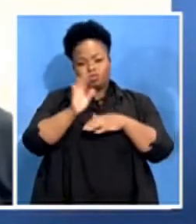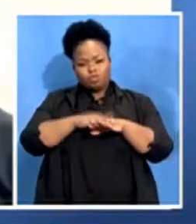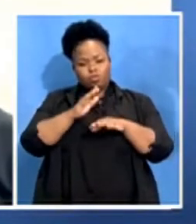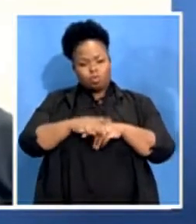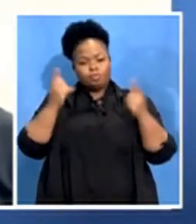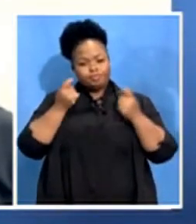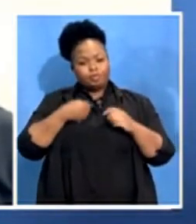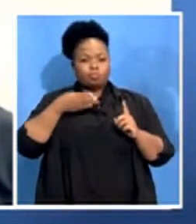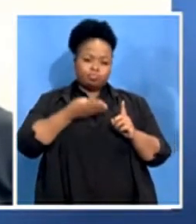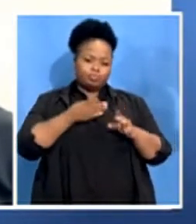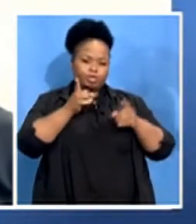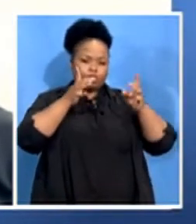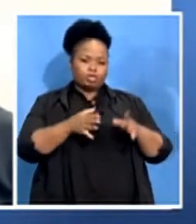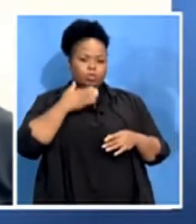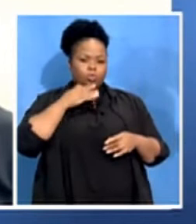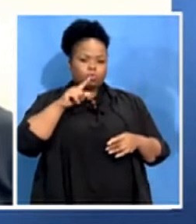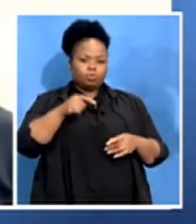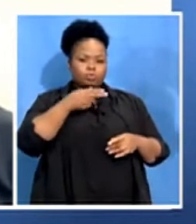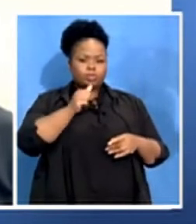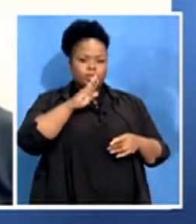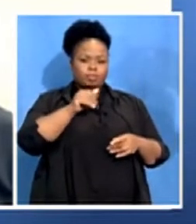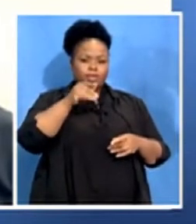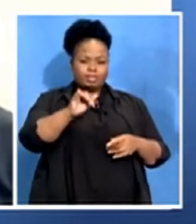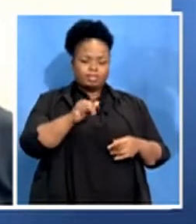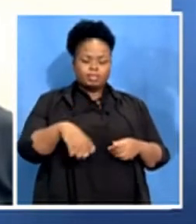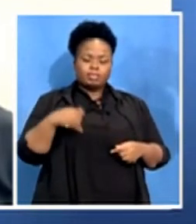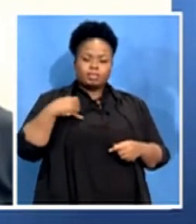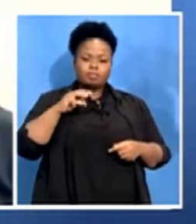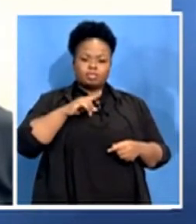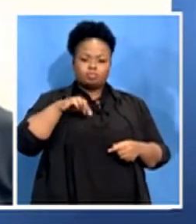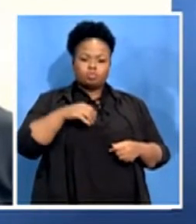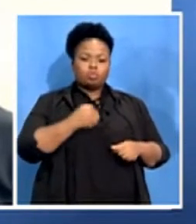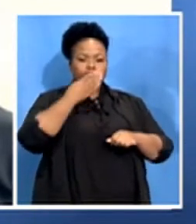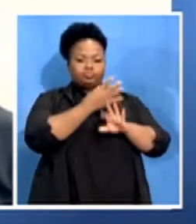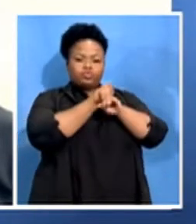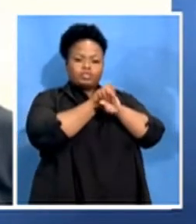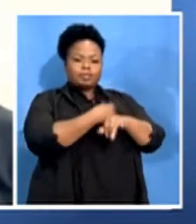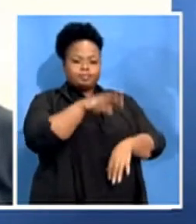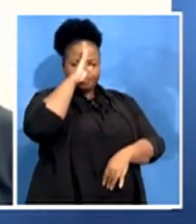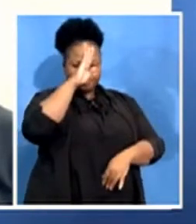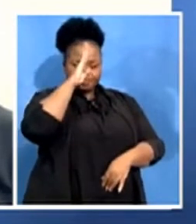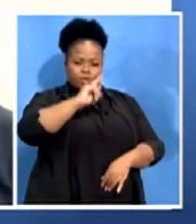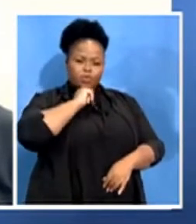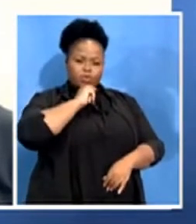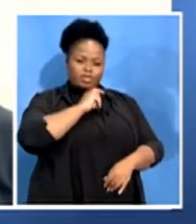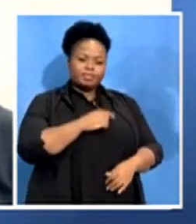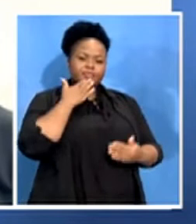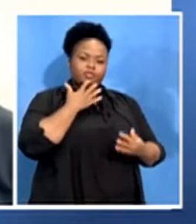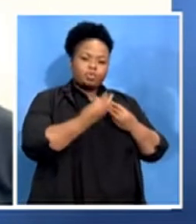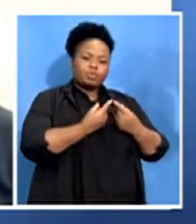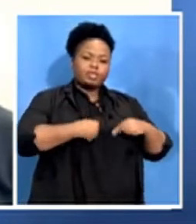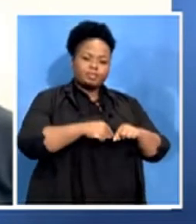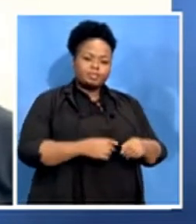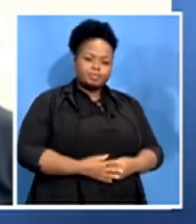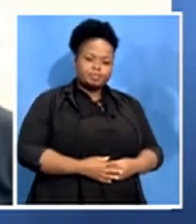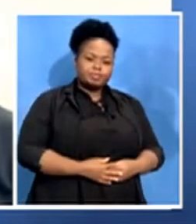Mazibogo via Skype. A very good morning to you Tabani. Thanks for joining us. A very good morning to you